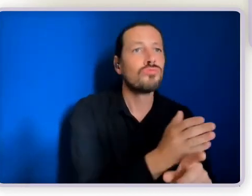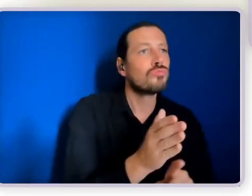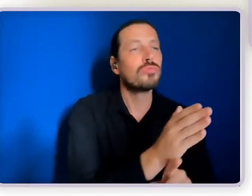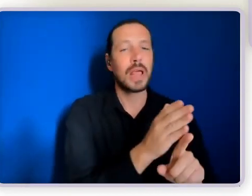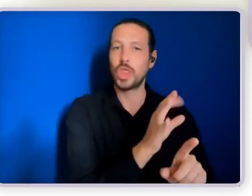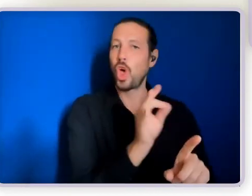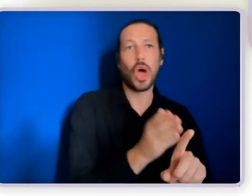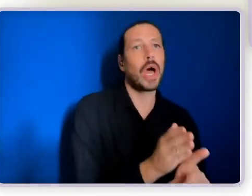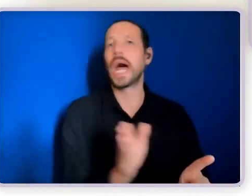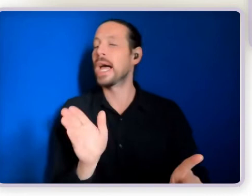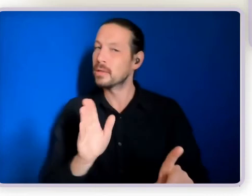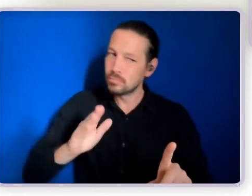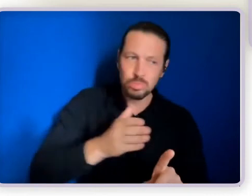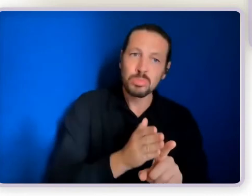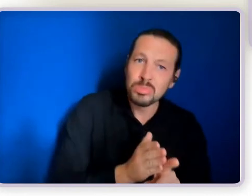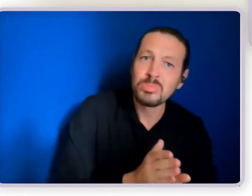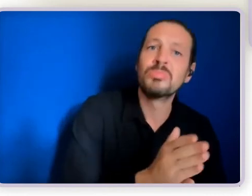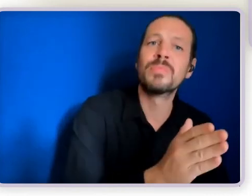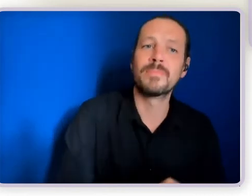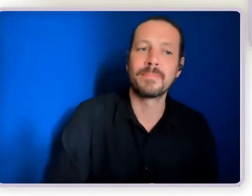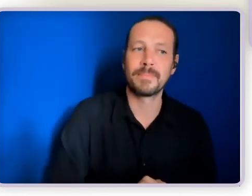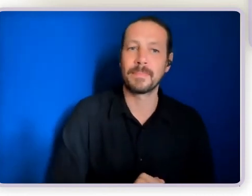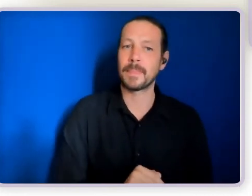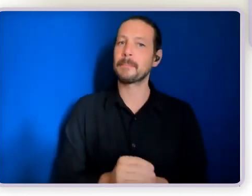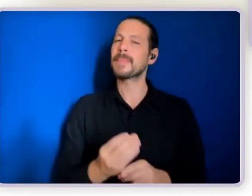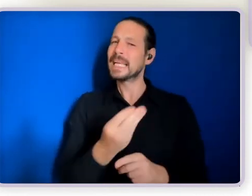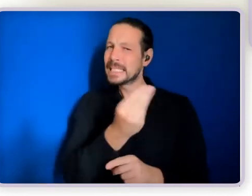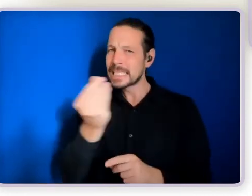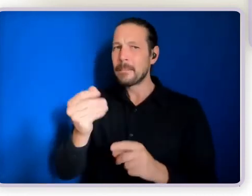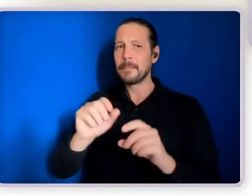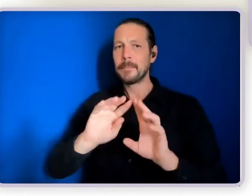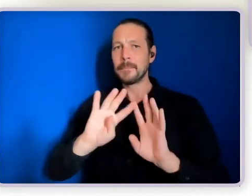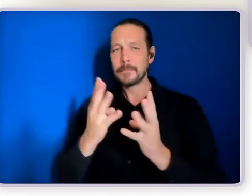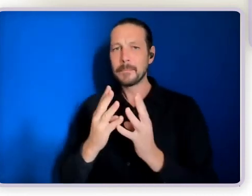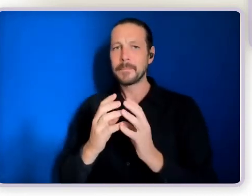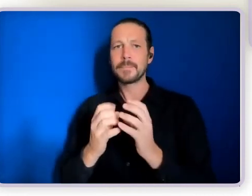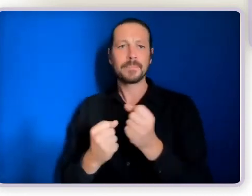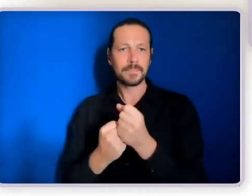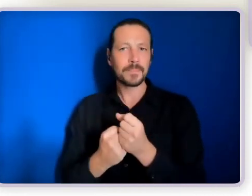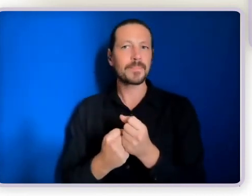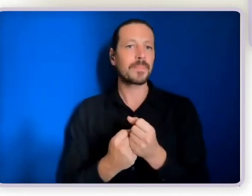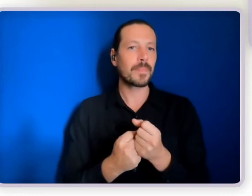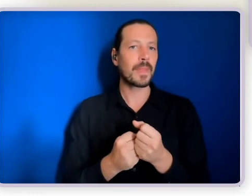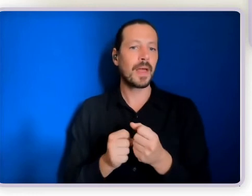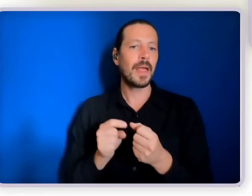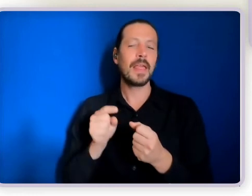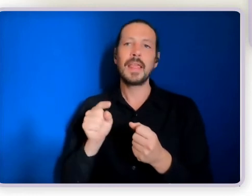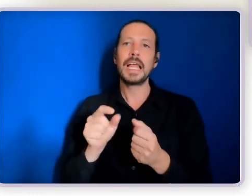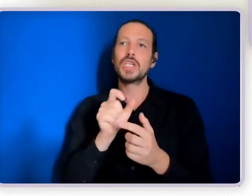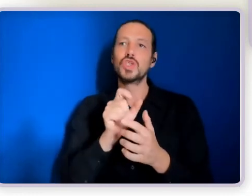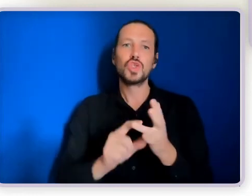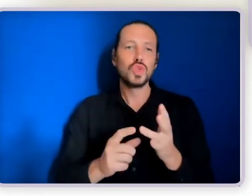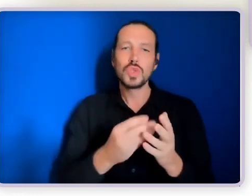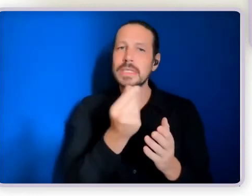some circles have taken on like an interest in some of the detailed work around such things as NDIS planning